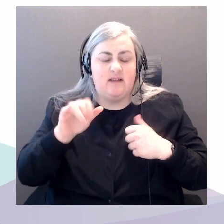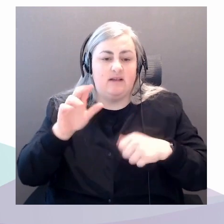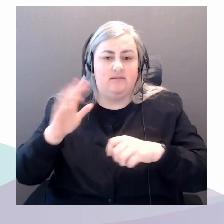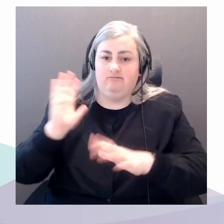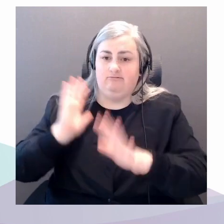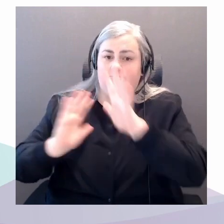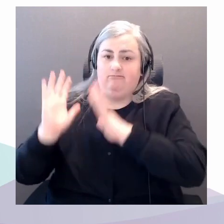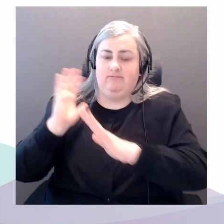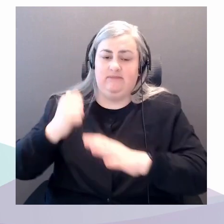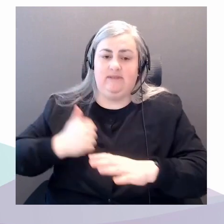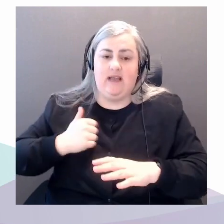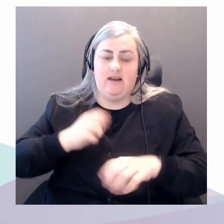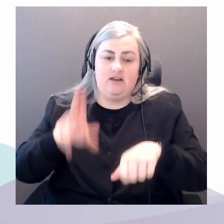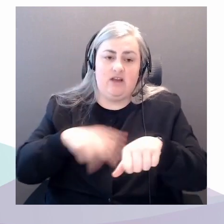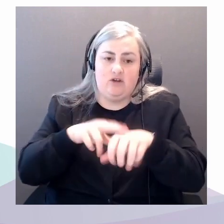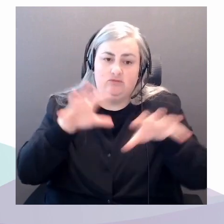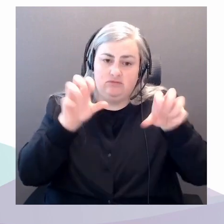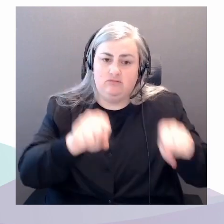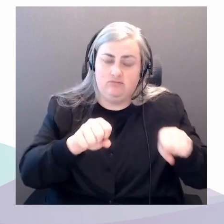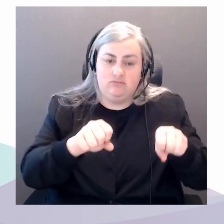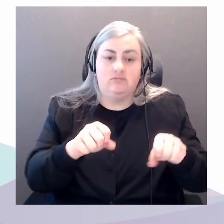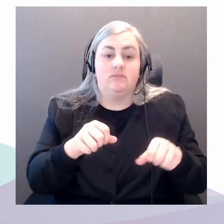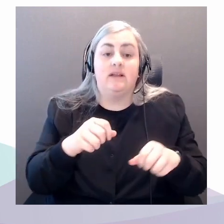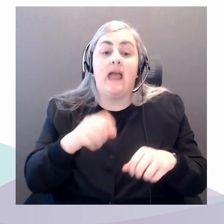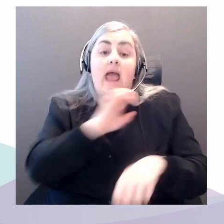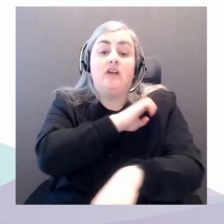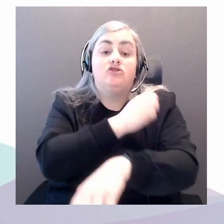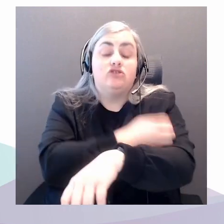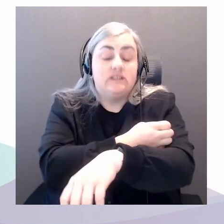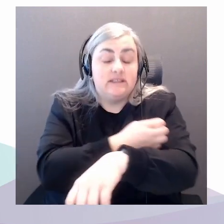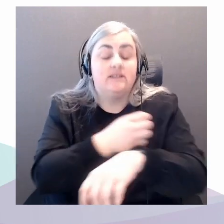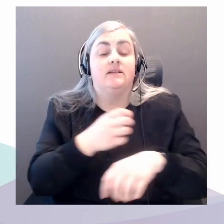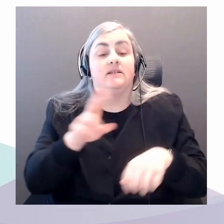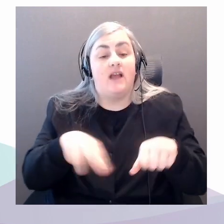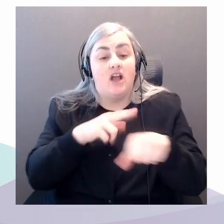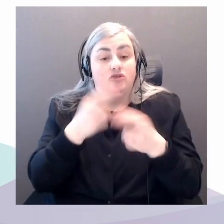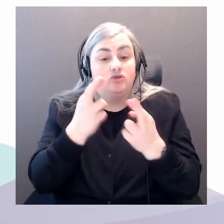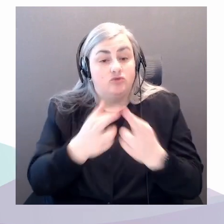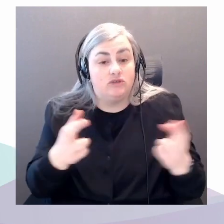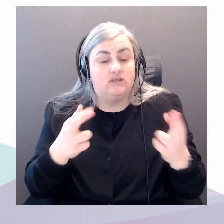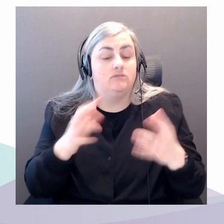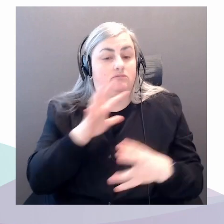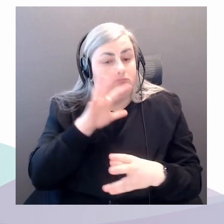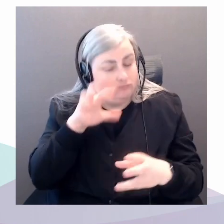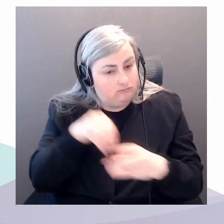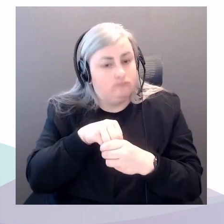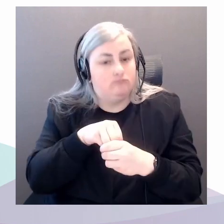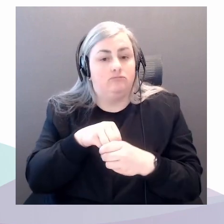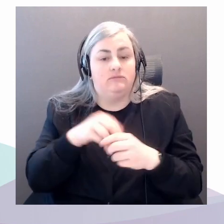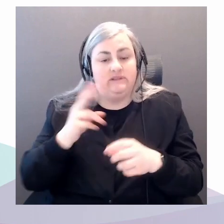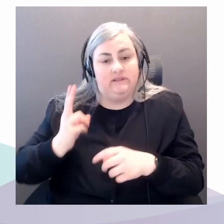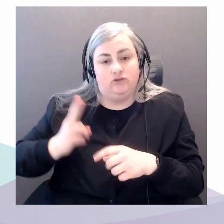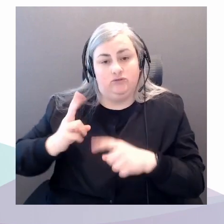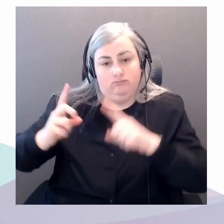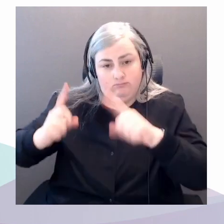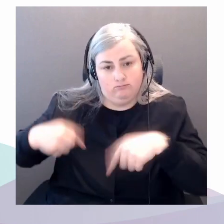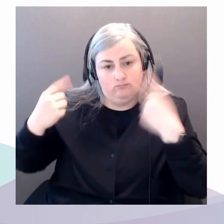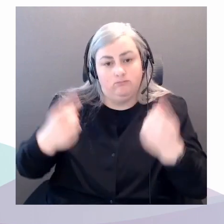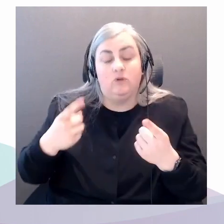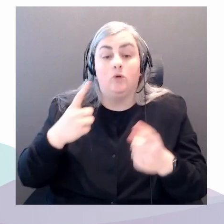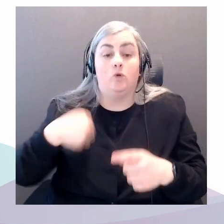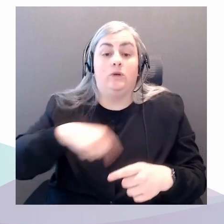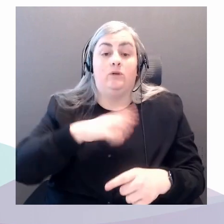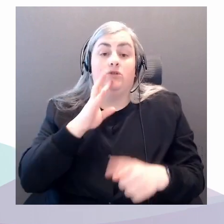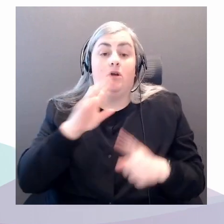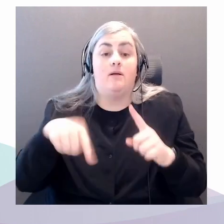resources have played and continue to play a starring role in this history. As we talk about petro cultures today, it's important to say that whether